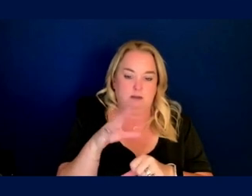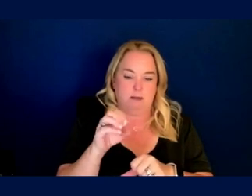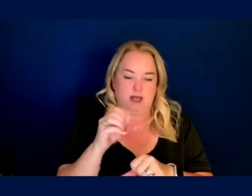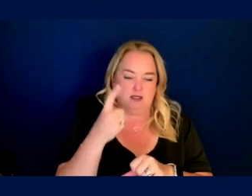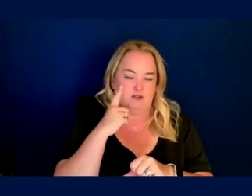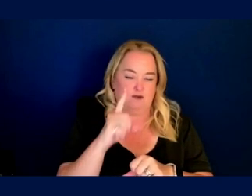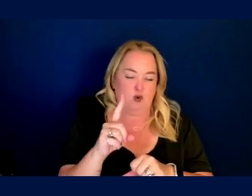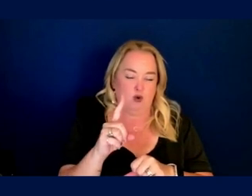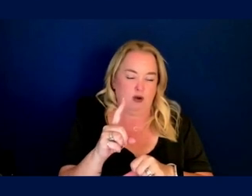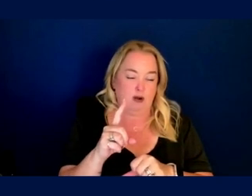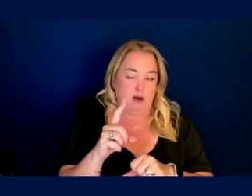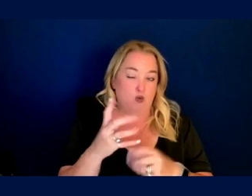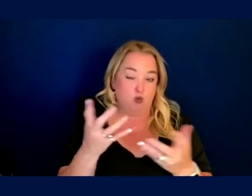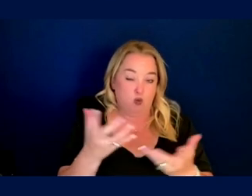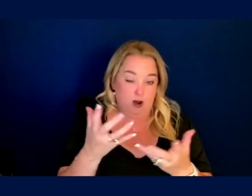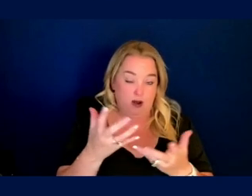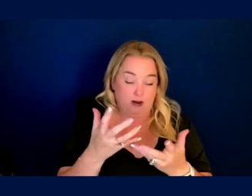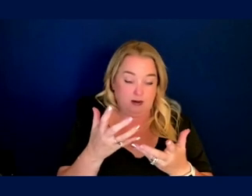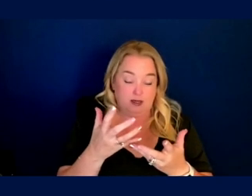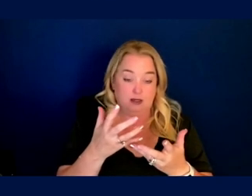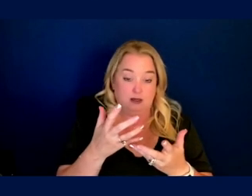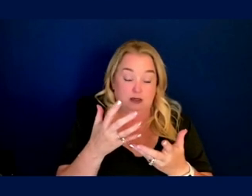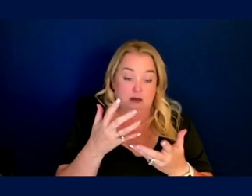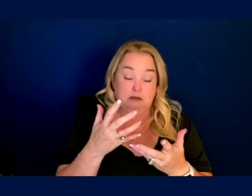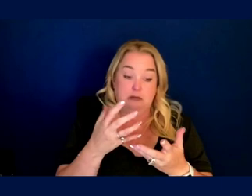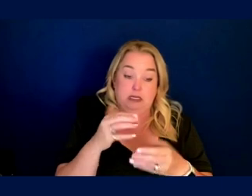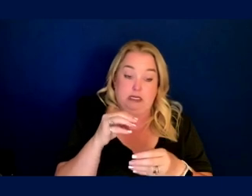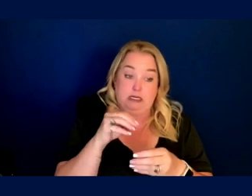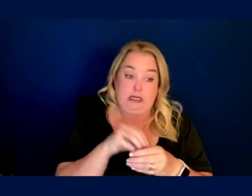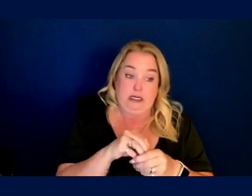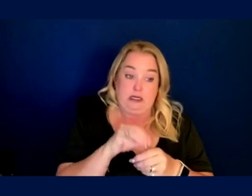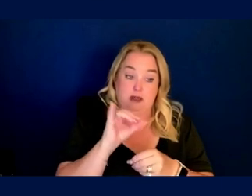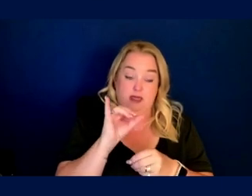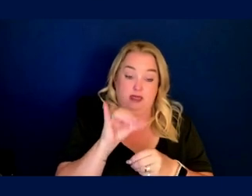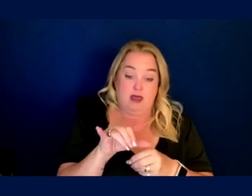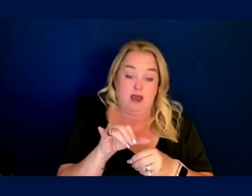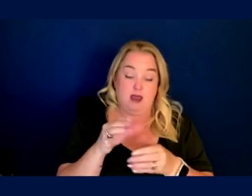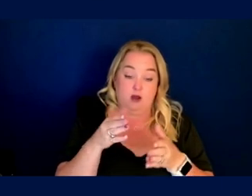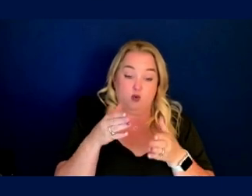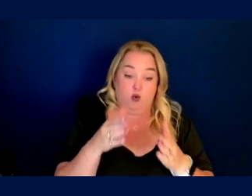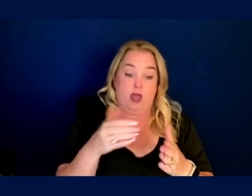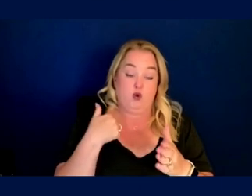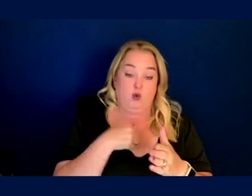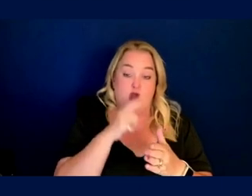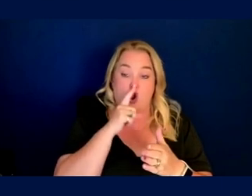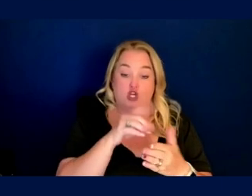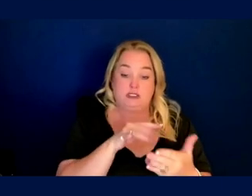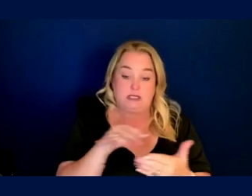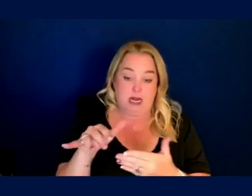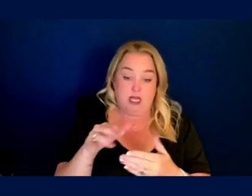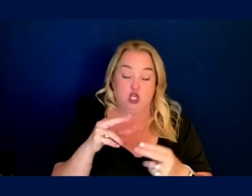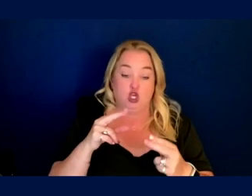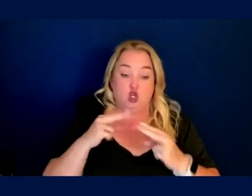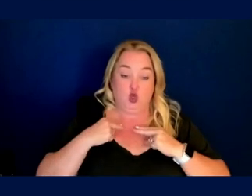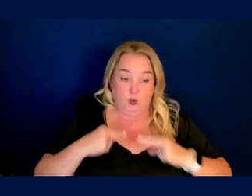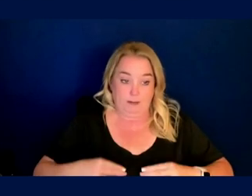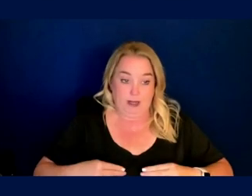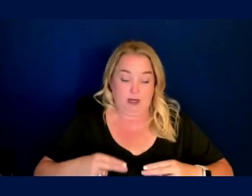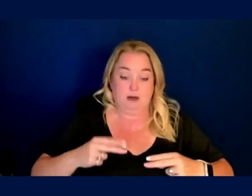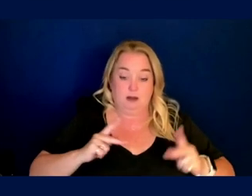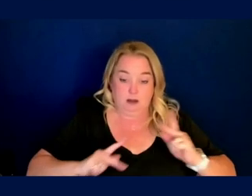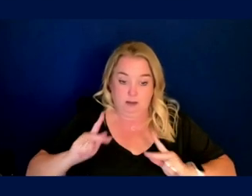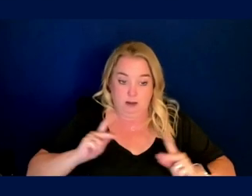but what we're really doing is in an acute form, we're studying the human condition. We're studying what it takes, what it means to be human.